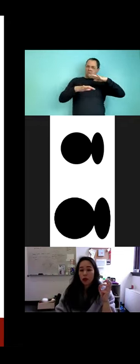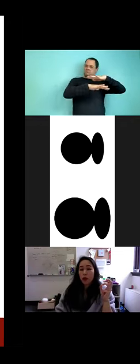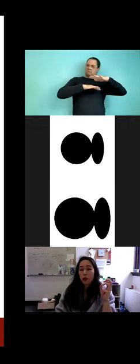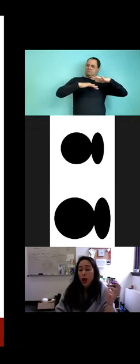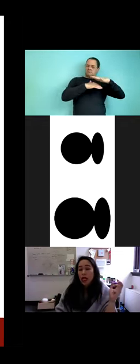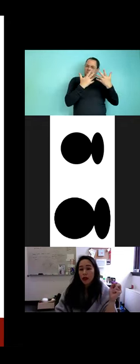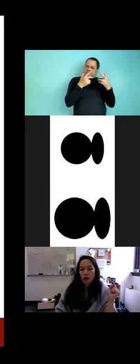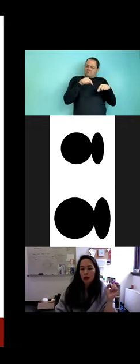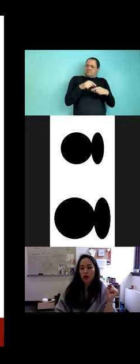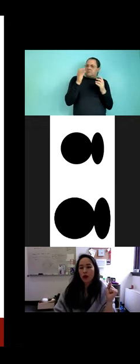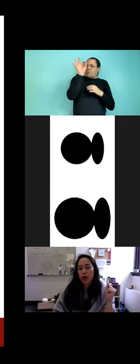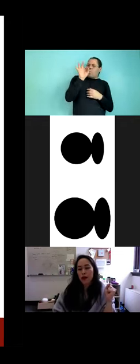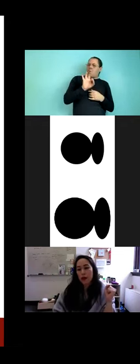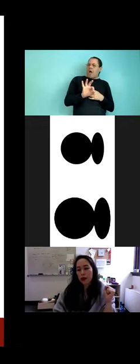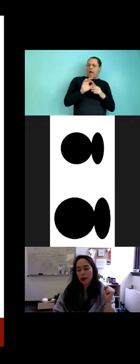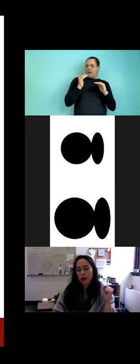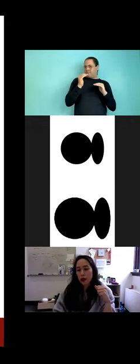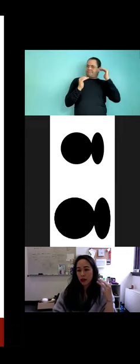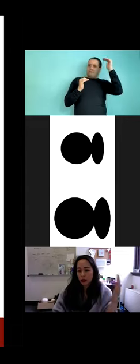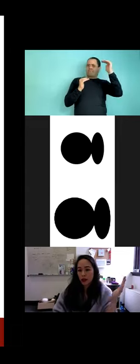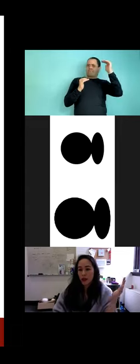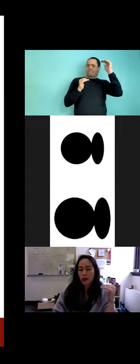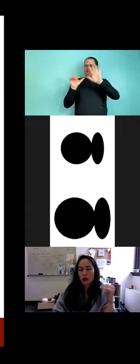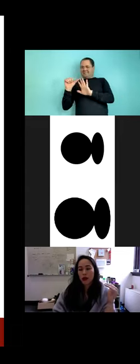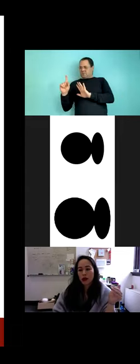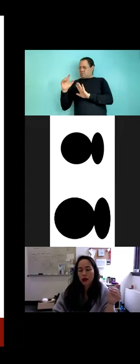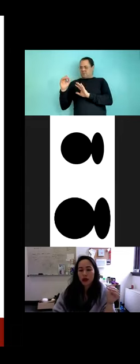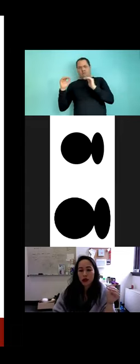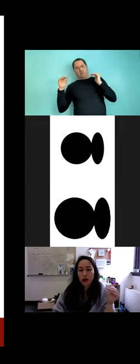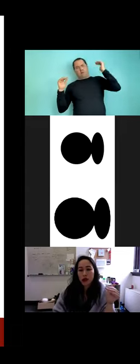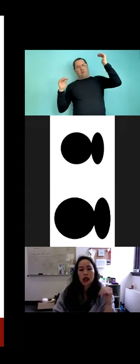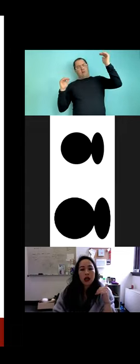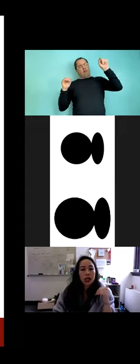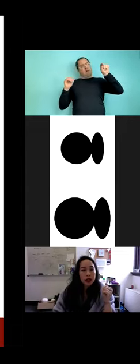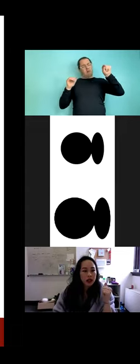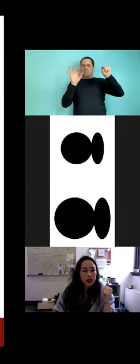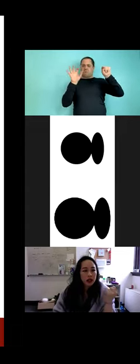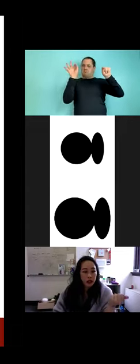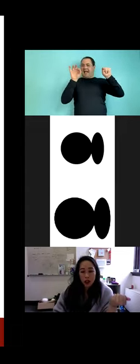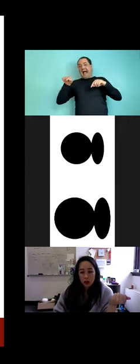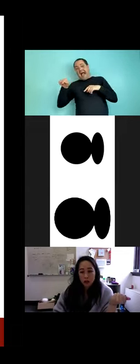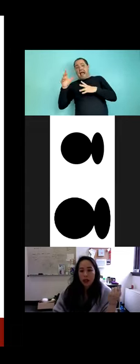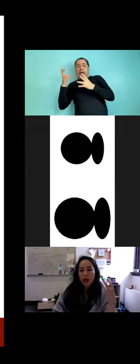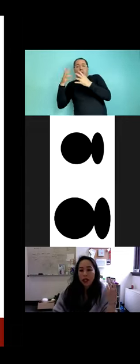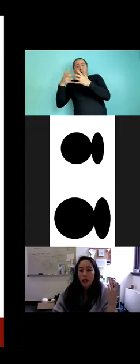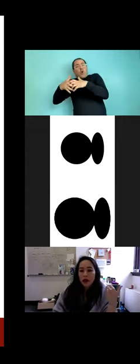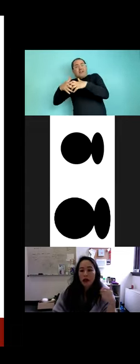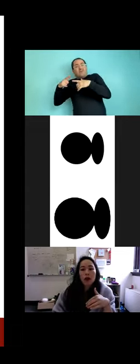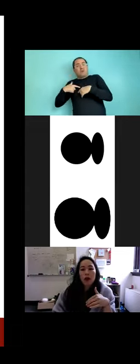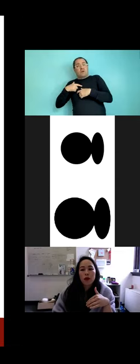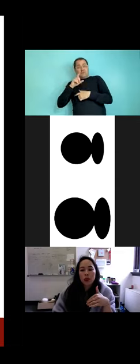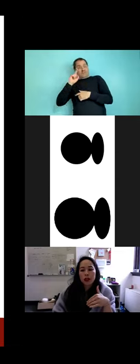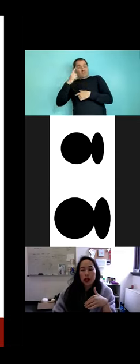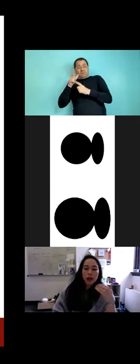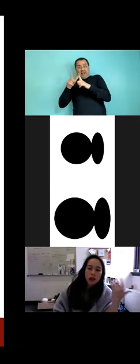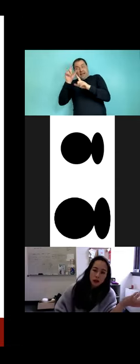further explore why there was a stronger bias amongst our NSL groups compared to our sound gesture group, we conducted study two. And here, the